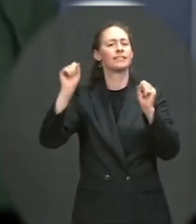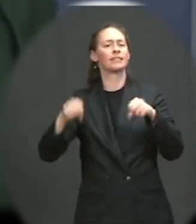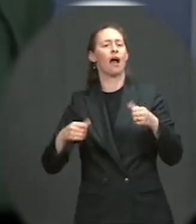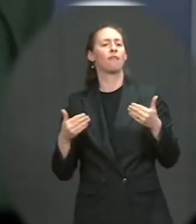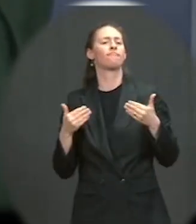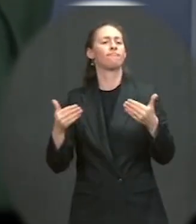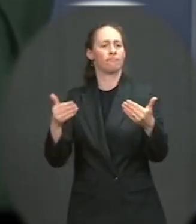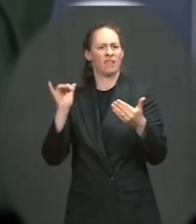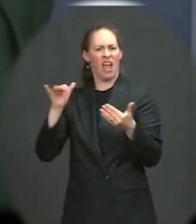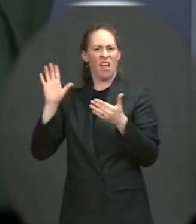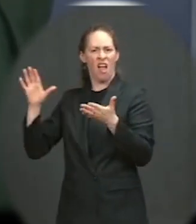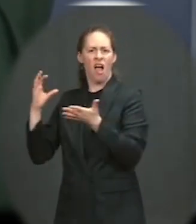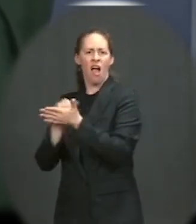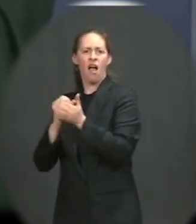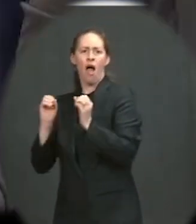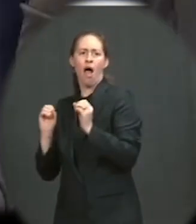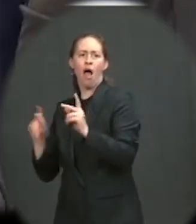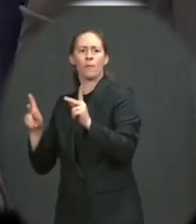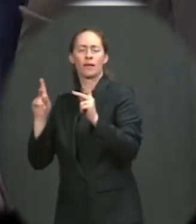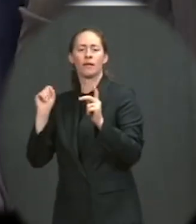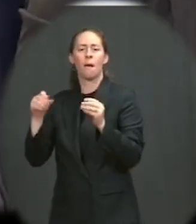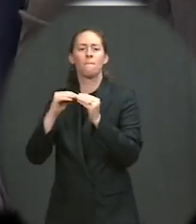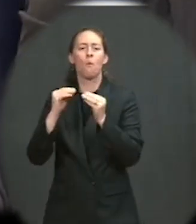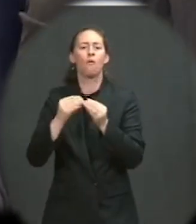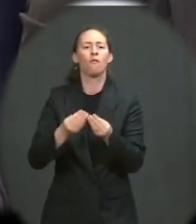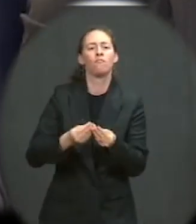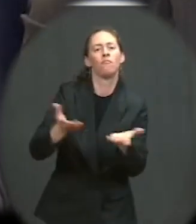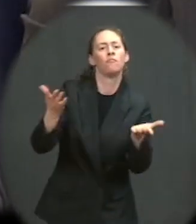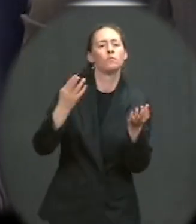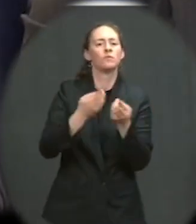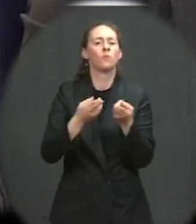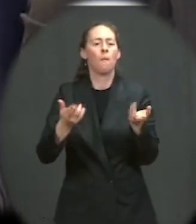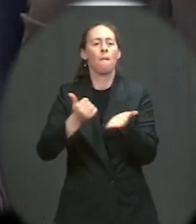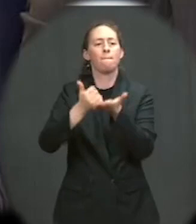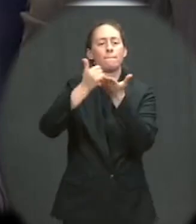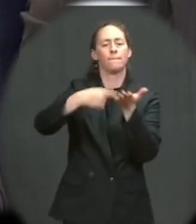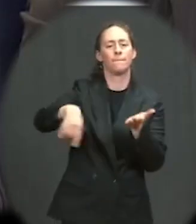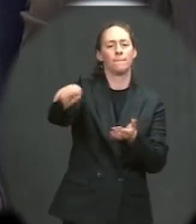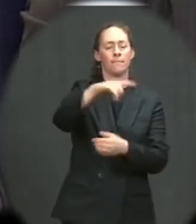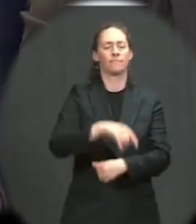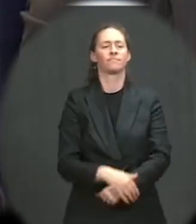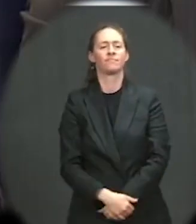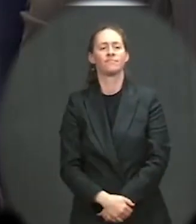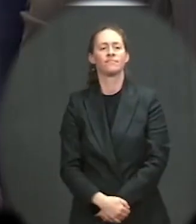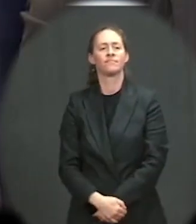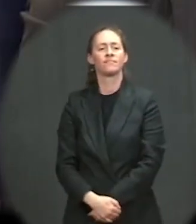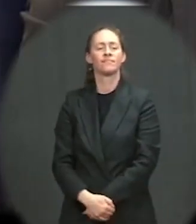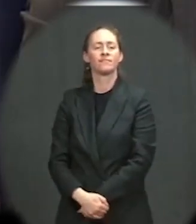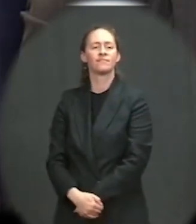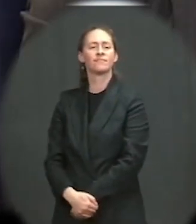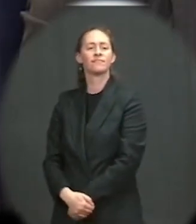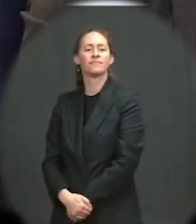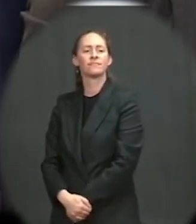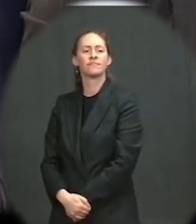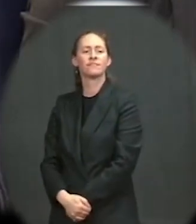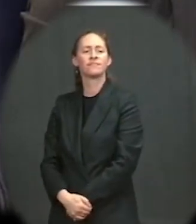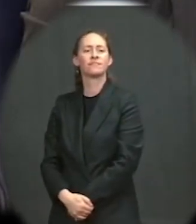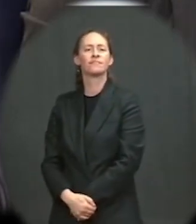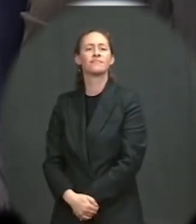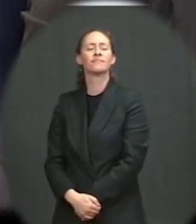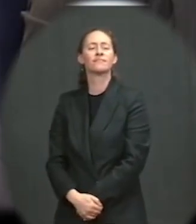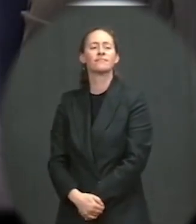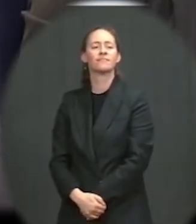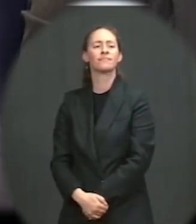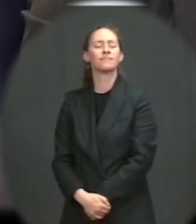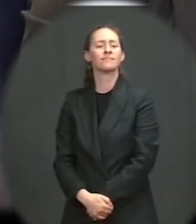on the bones. And then two more quick ones. You've answered this before, but just to make sure I understand red lines in the elusive search for pay for us that are amenable to